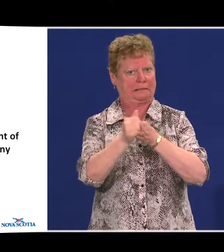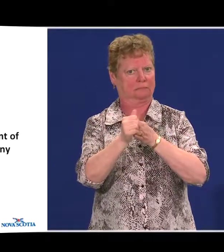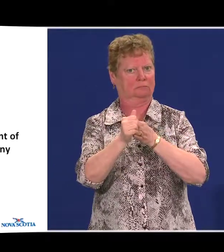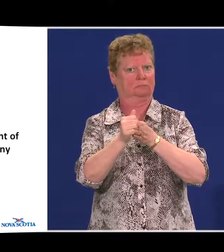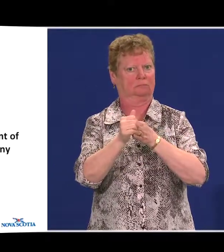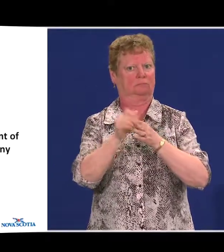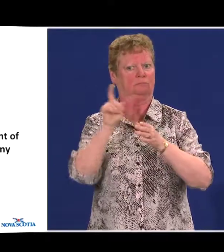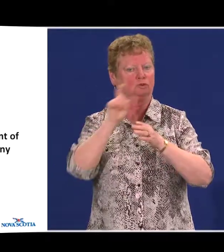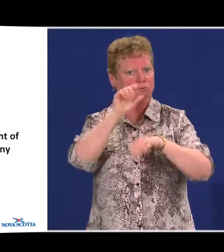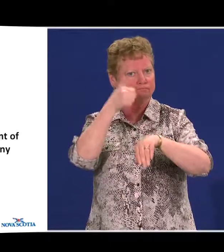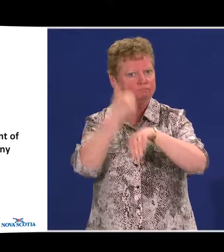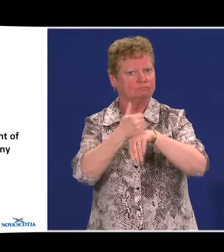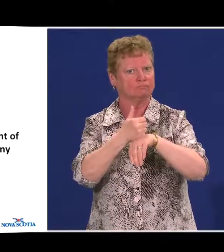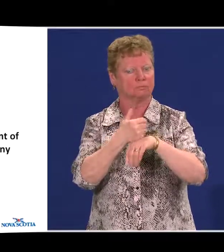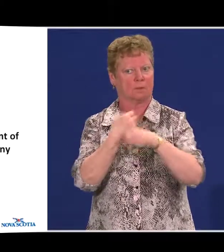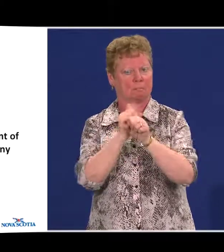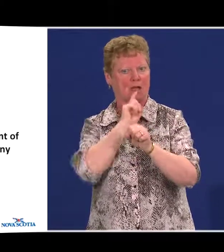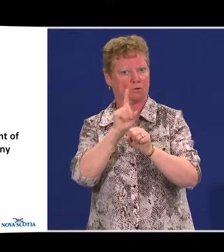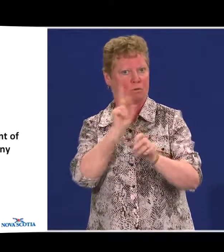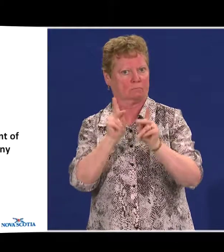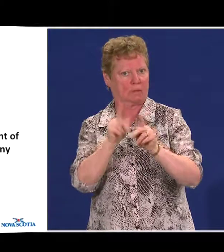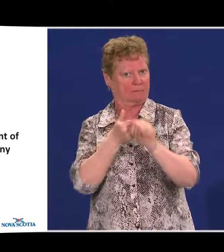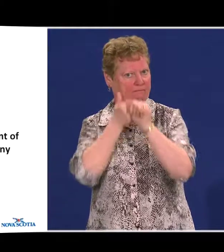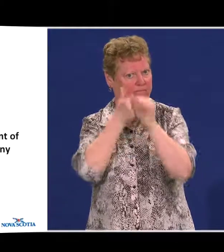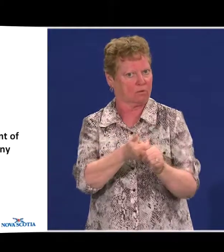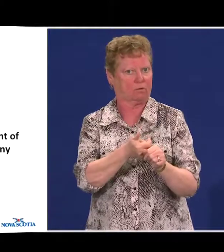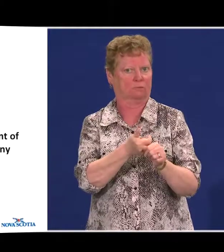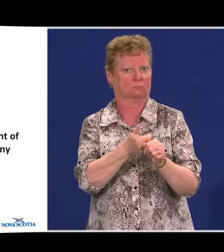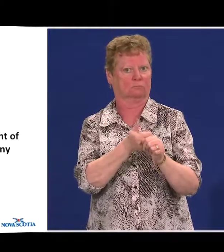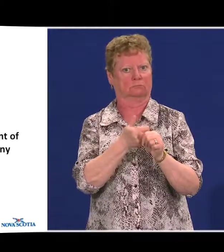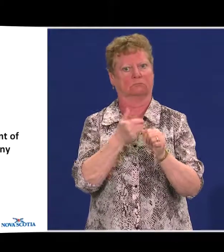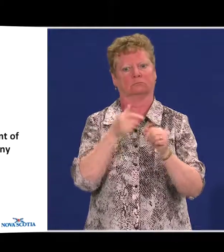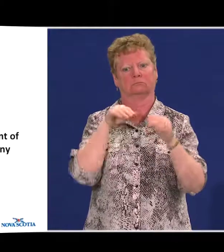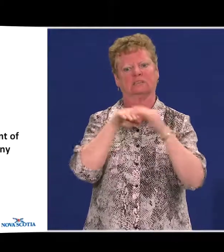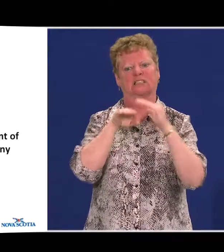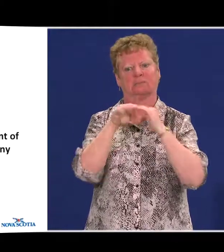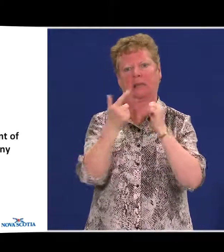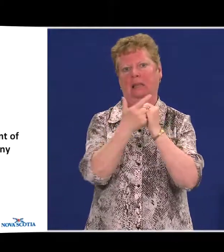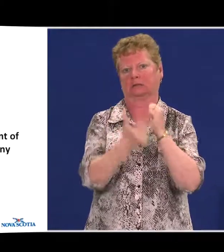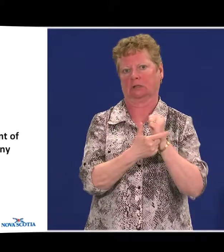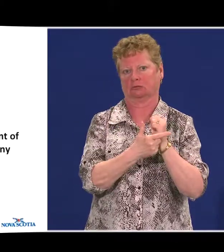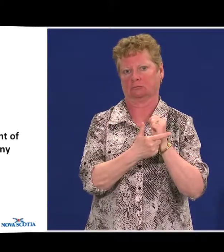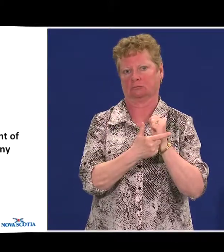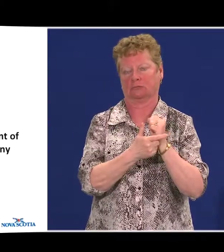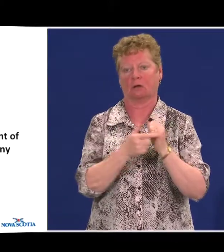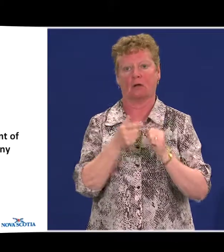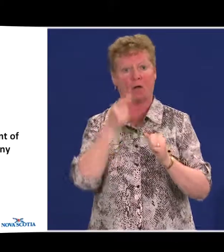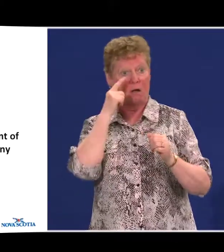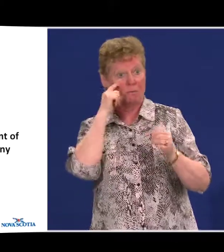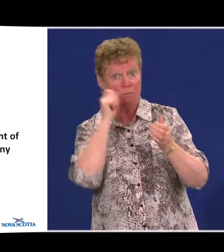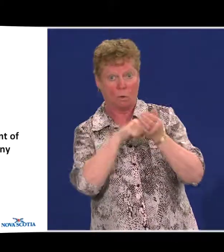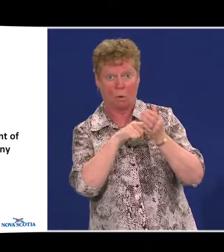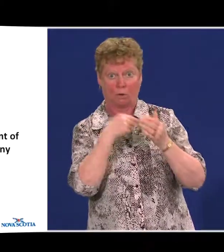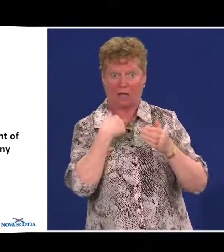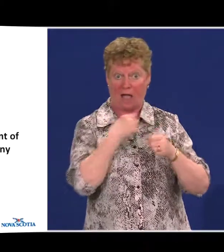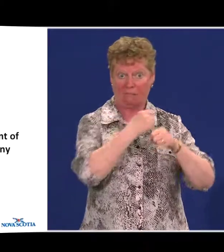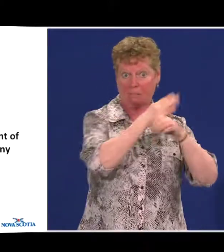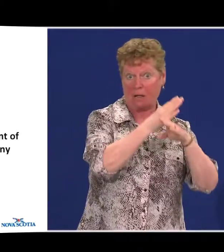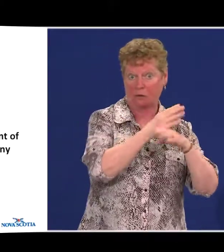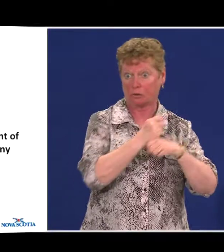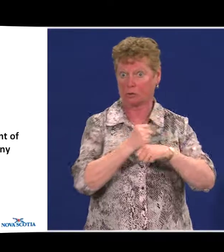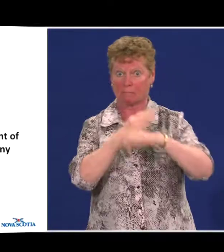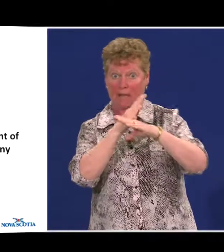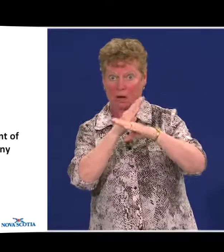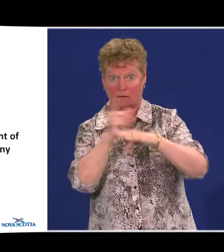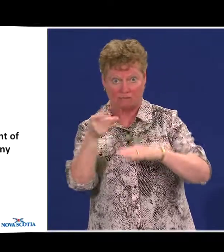and enforcement of accessibility legislation and should take down any barriers they put